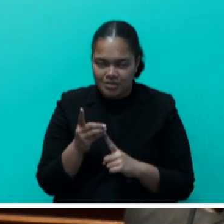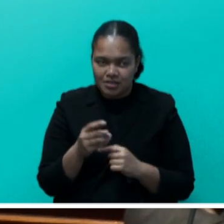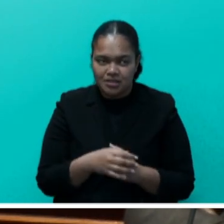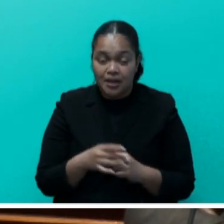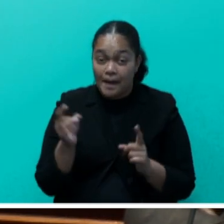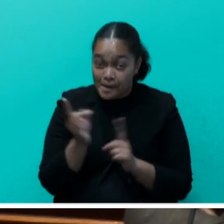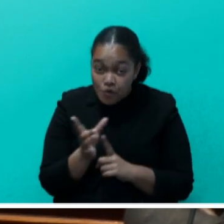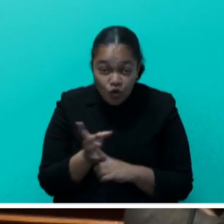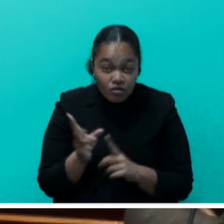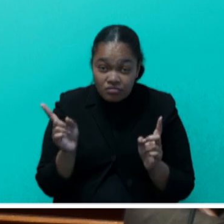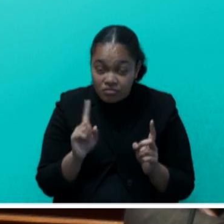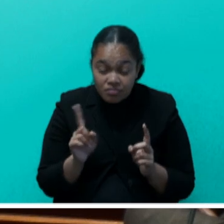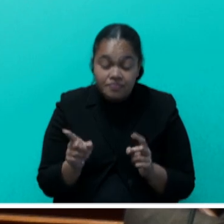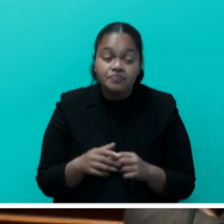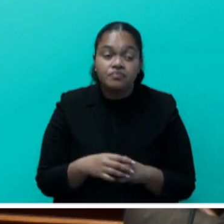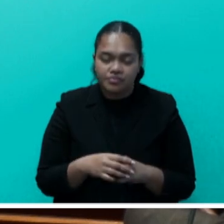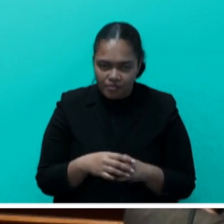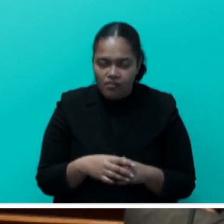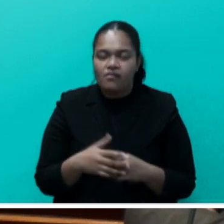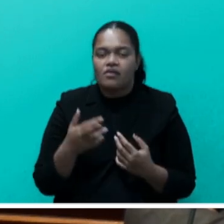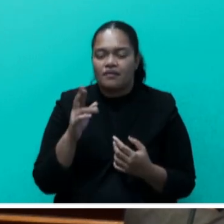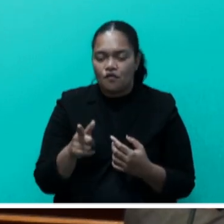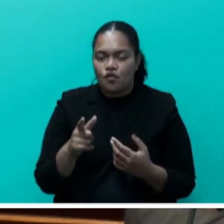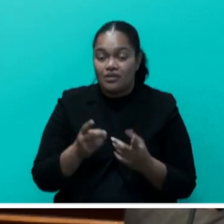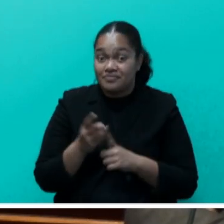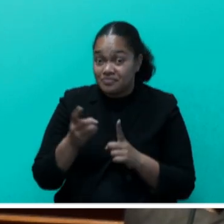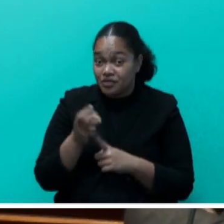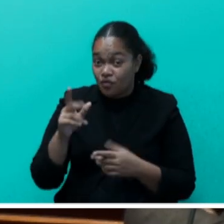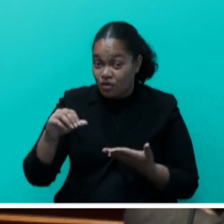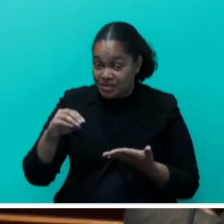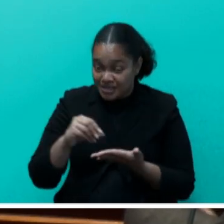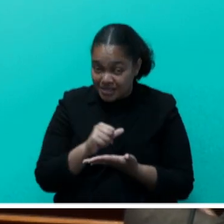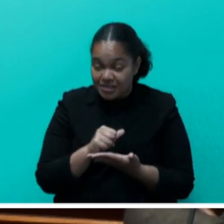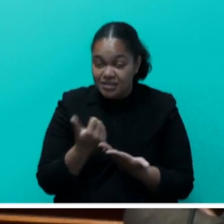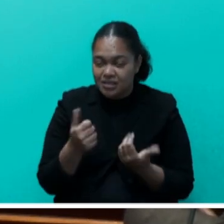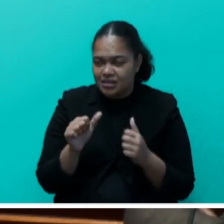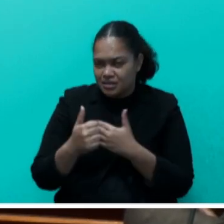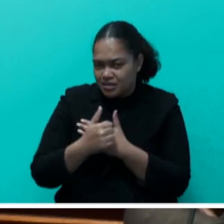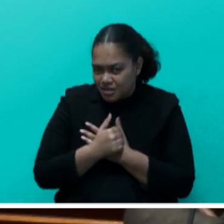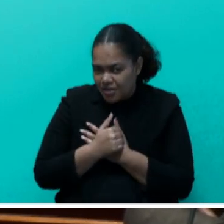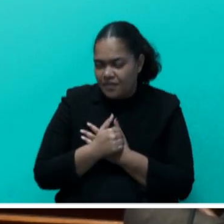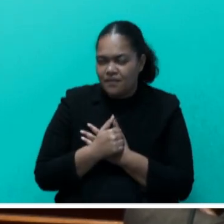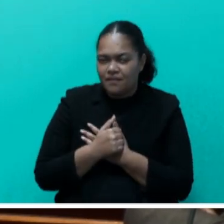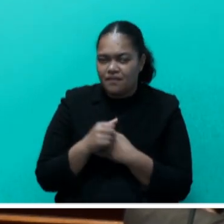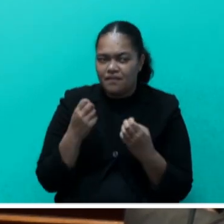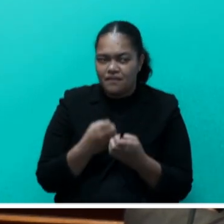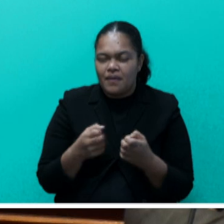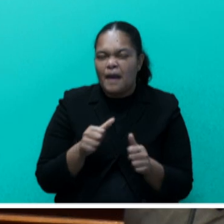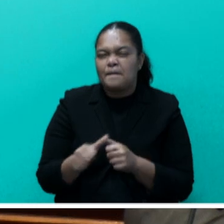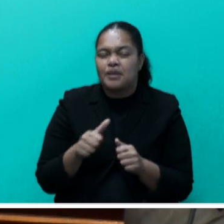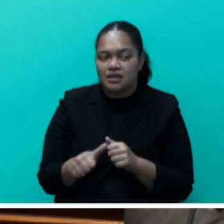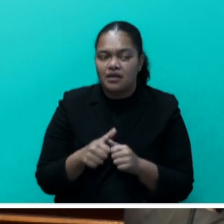Importantly, it seeks to usher in a new area of development for SEEDS focused on securing more equitable approaches and a better